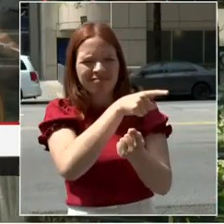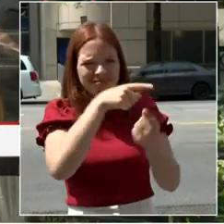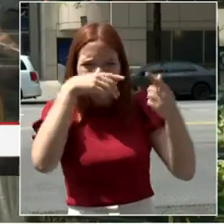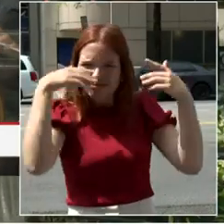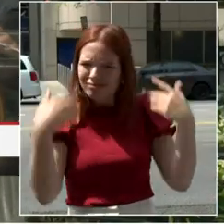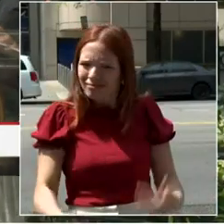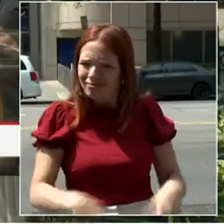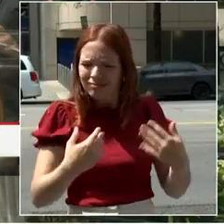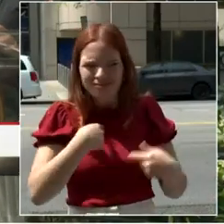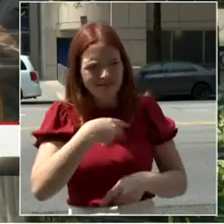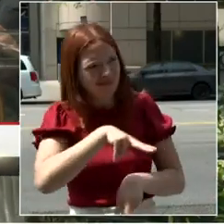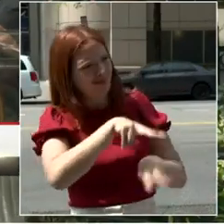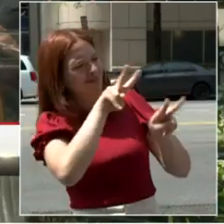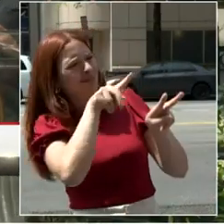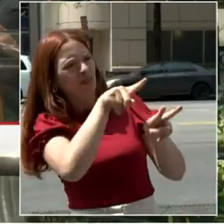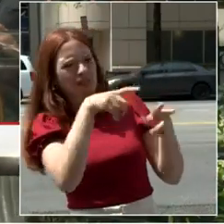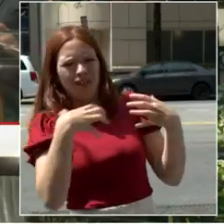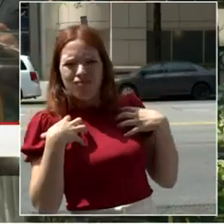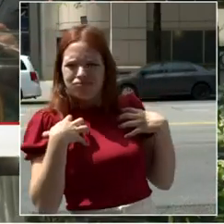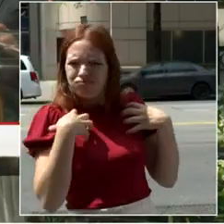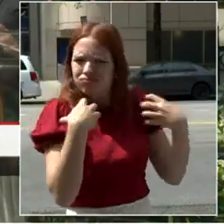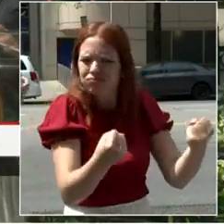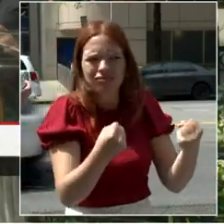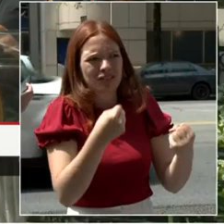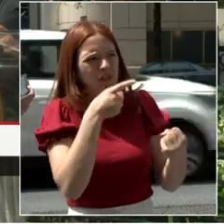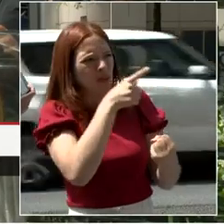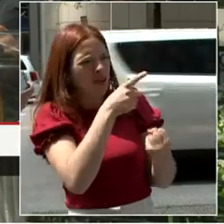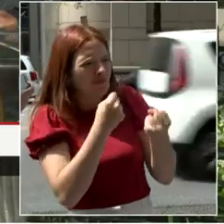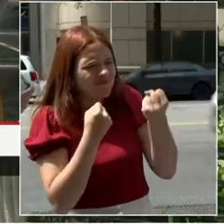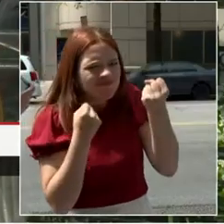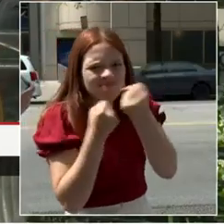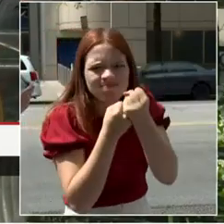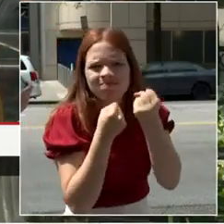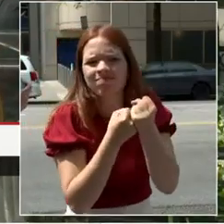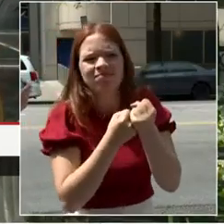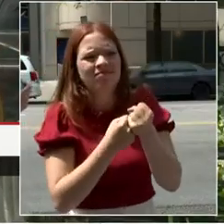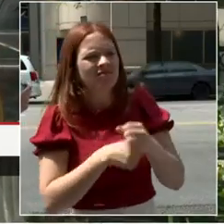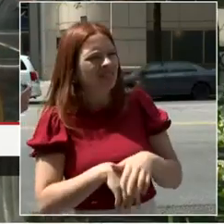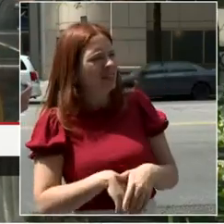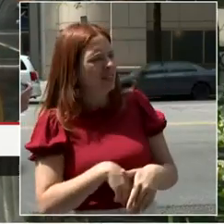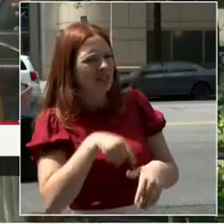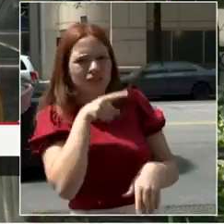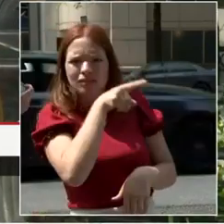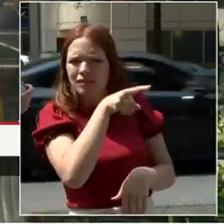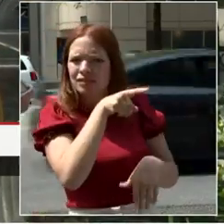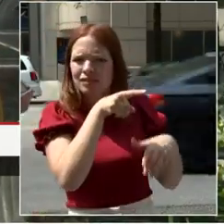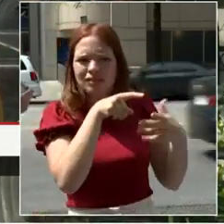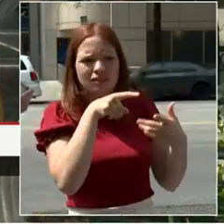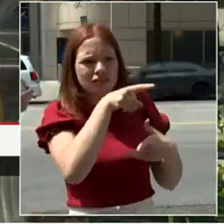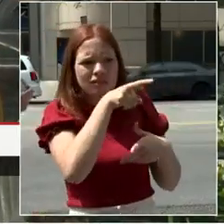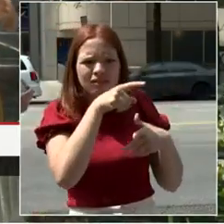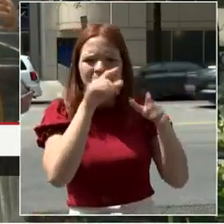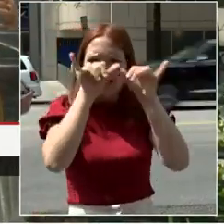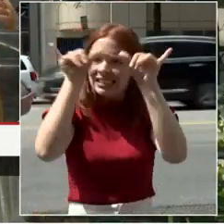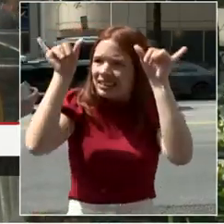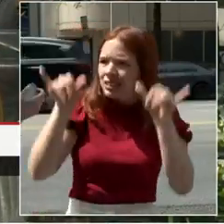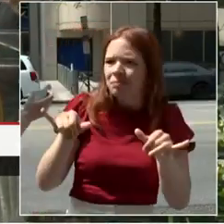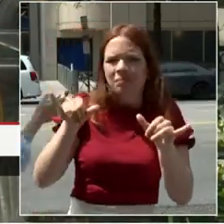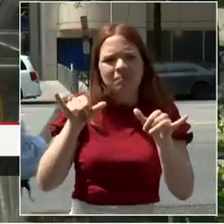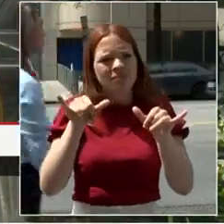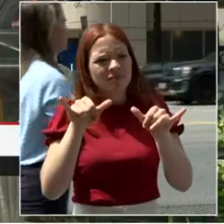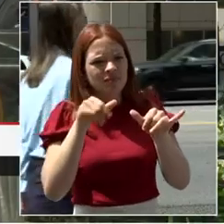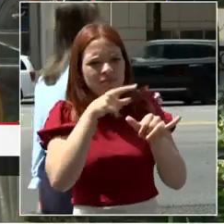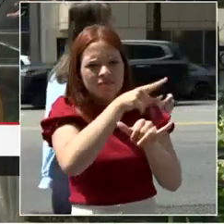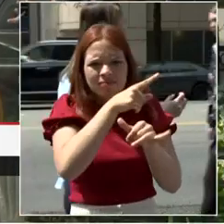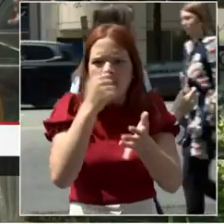very supportive. And every time I meet with you, I feel like the system is designed to help any hard worker to